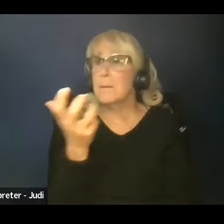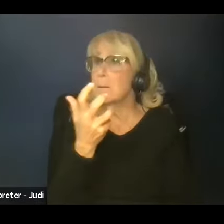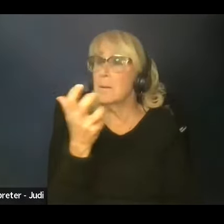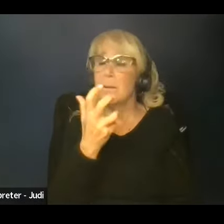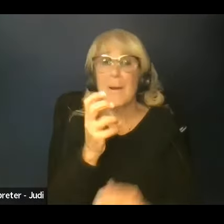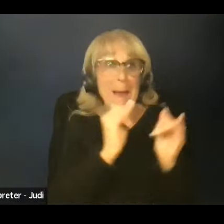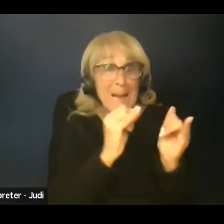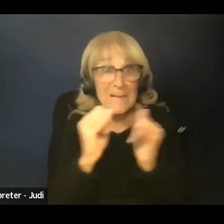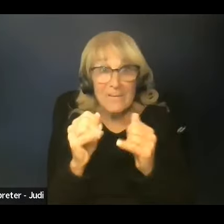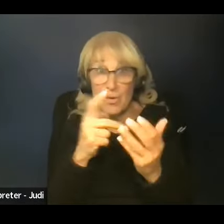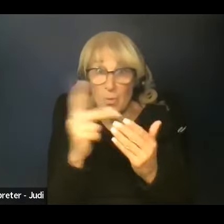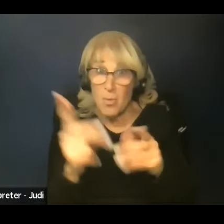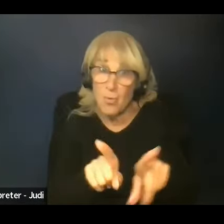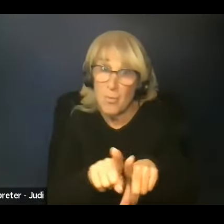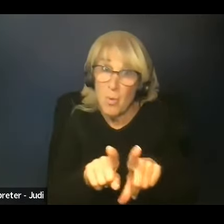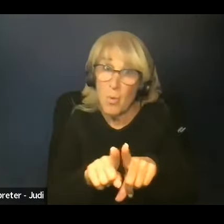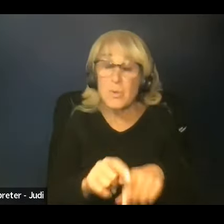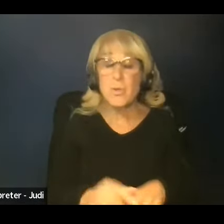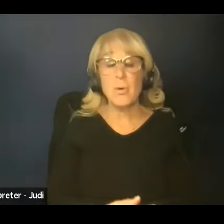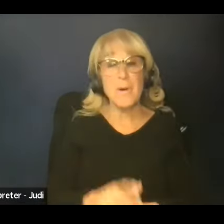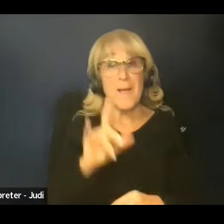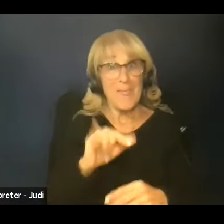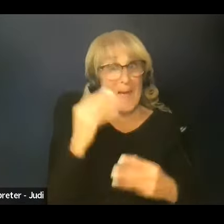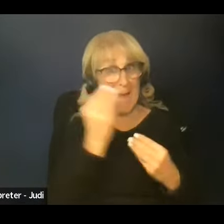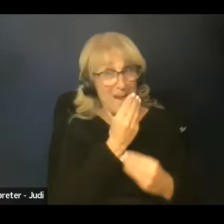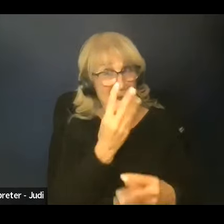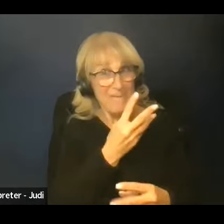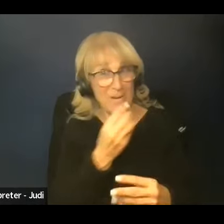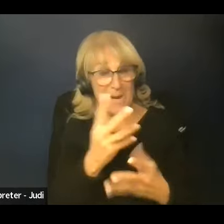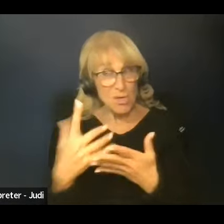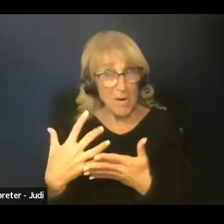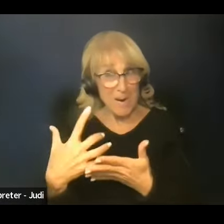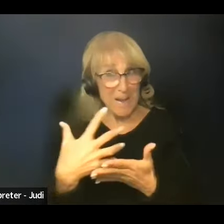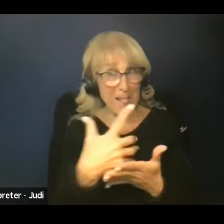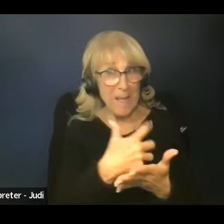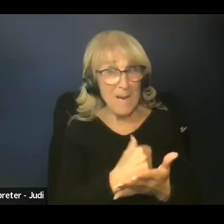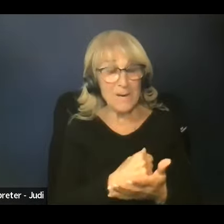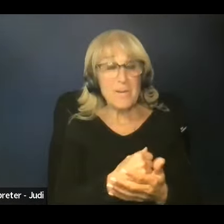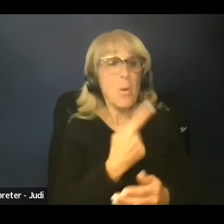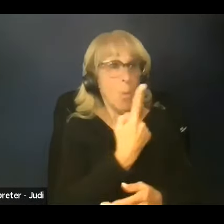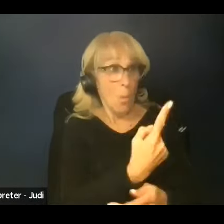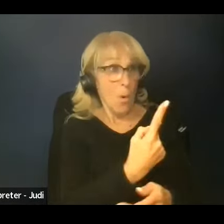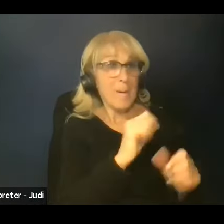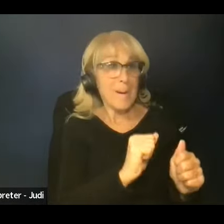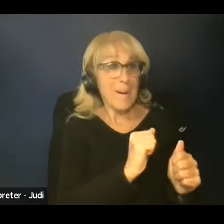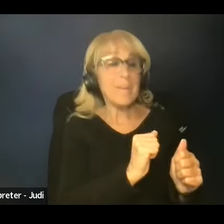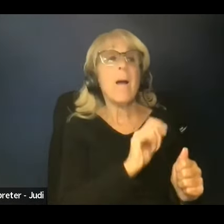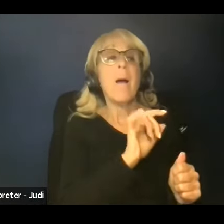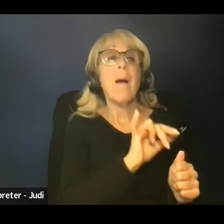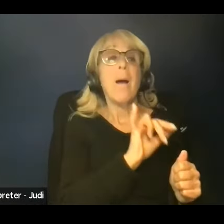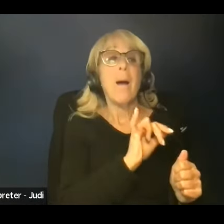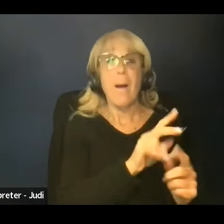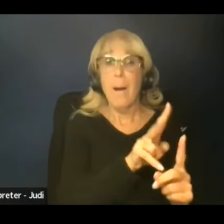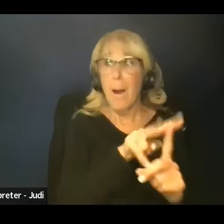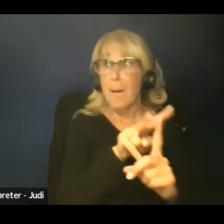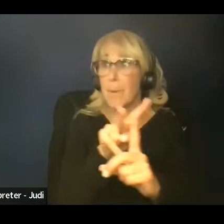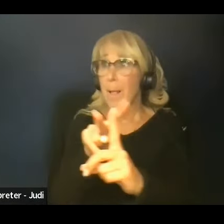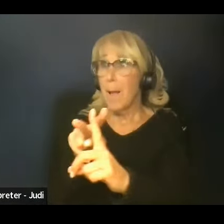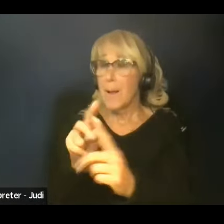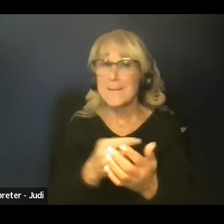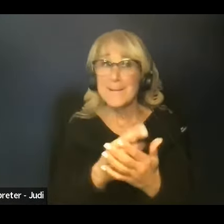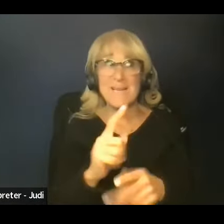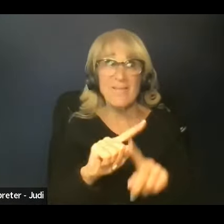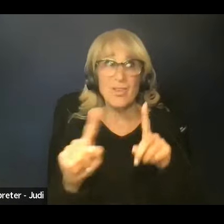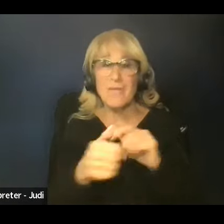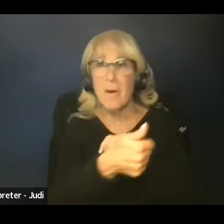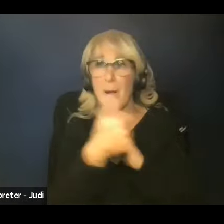individual programs and how that data collected for this one thing can actually be used and mirrored in several different other initiatives